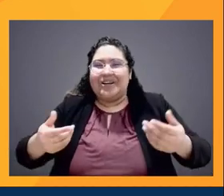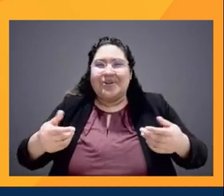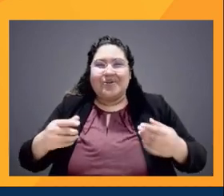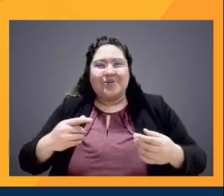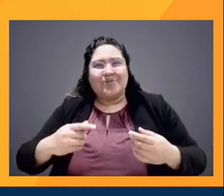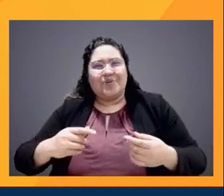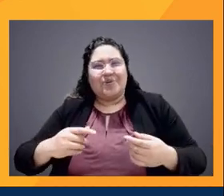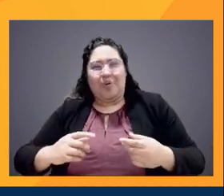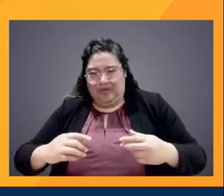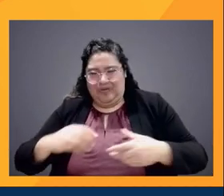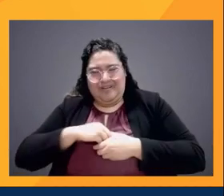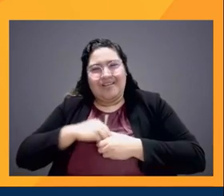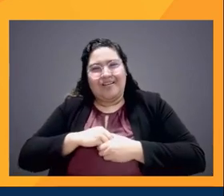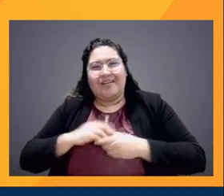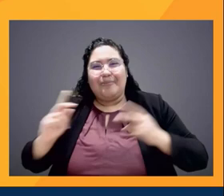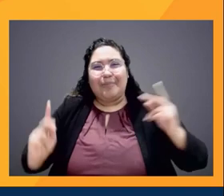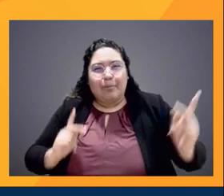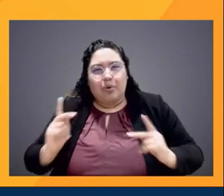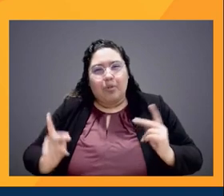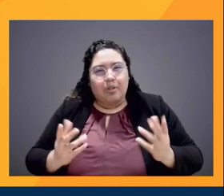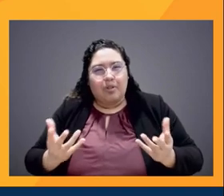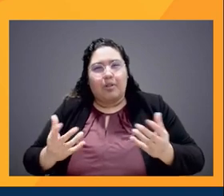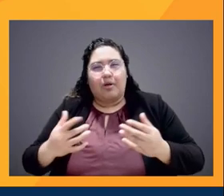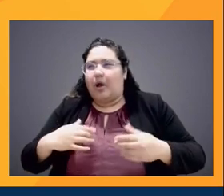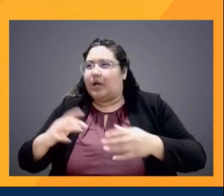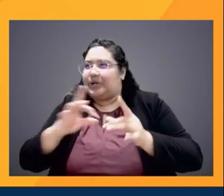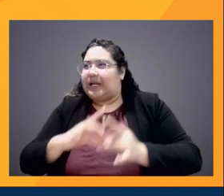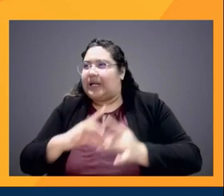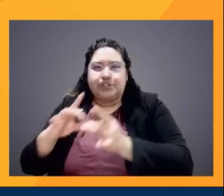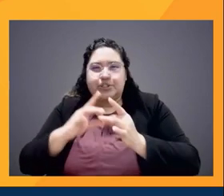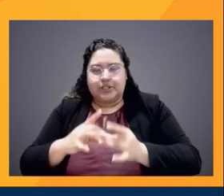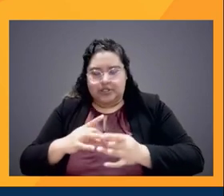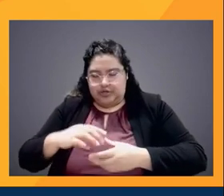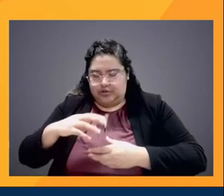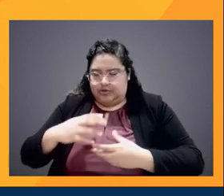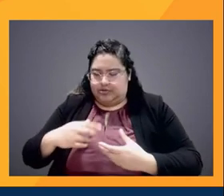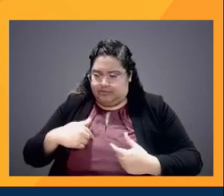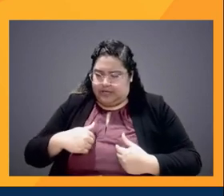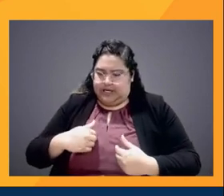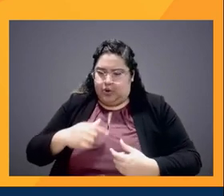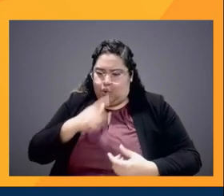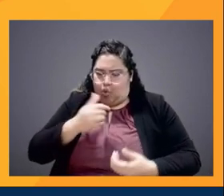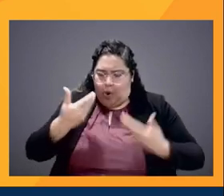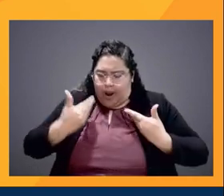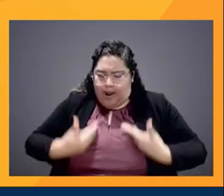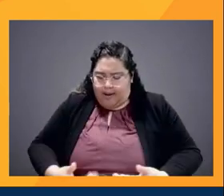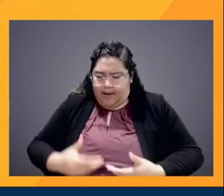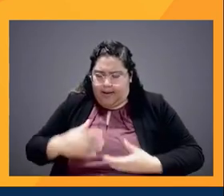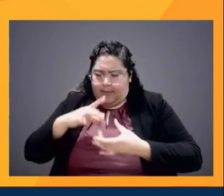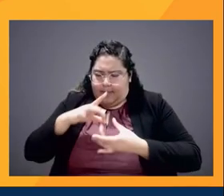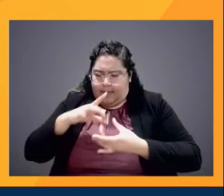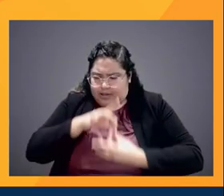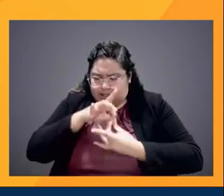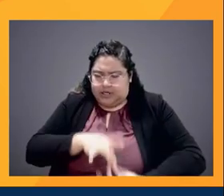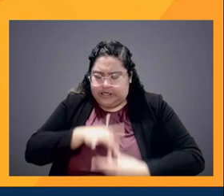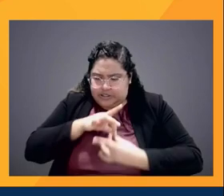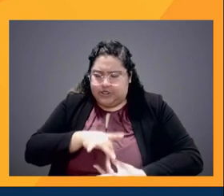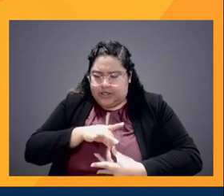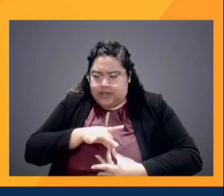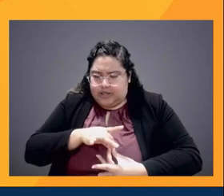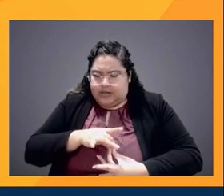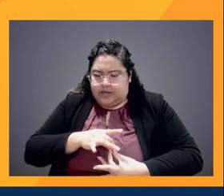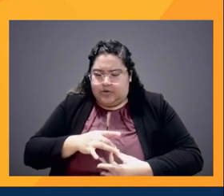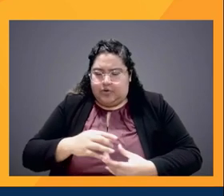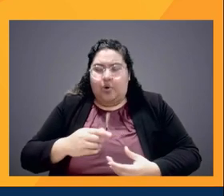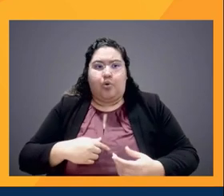makes us who we are and trusting that and understanding that you're, you're so authentic and your take on this story, it's unique.